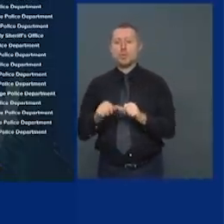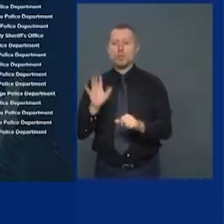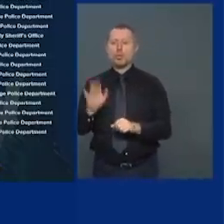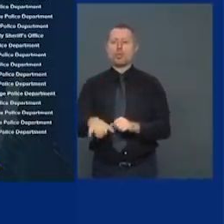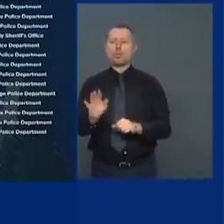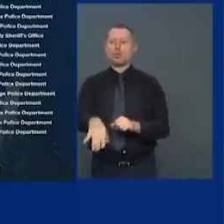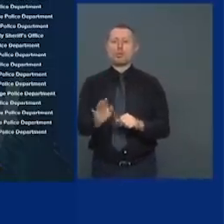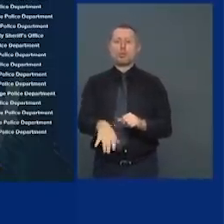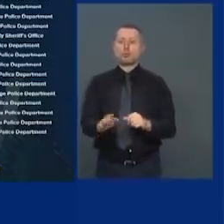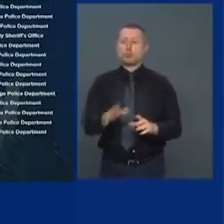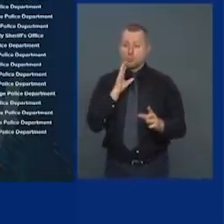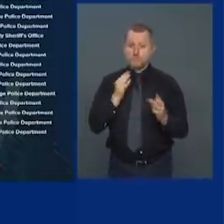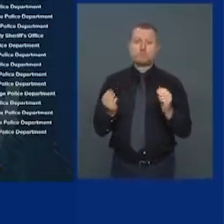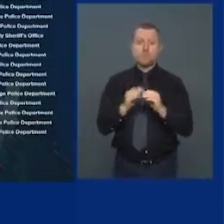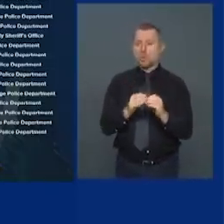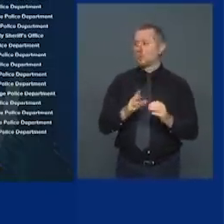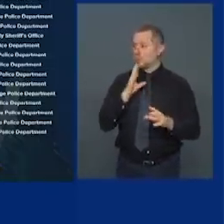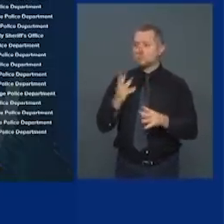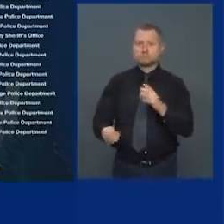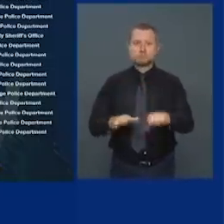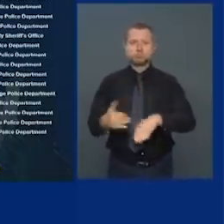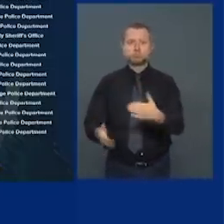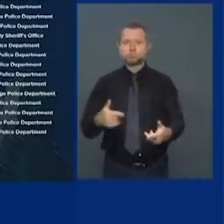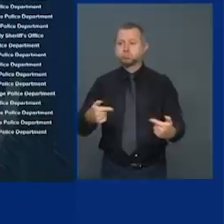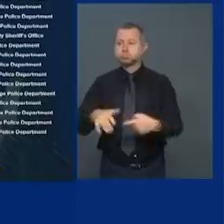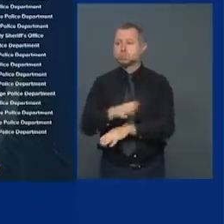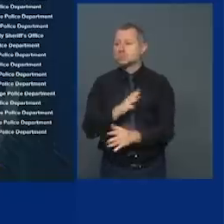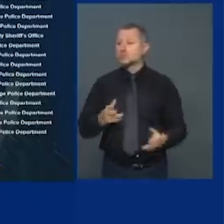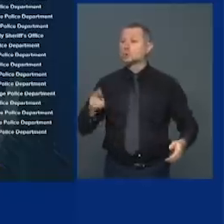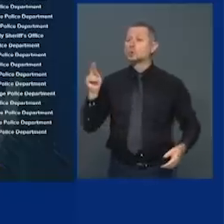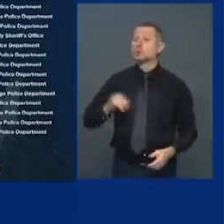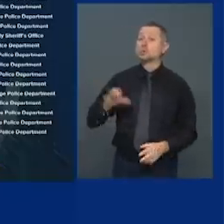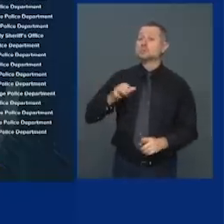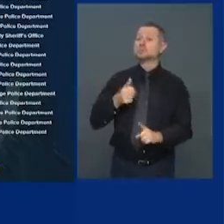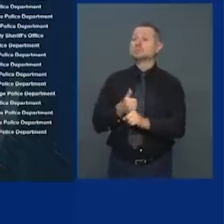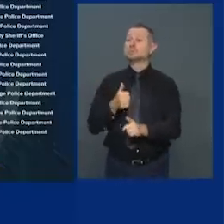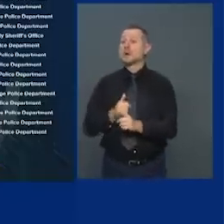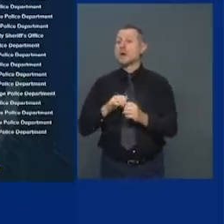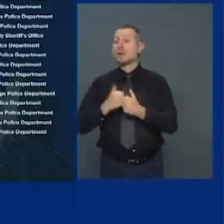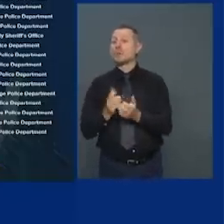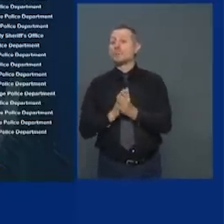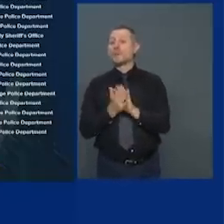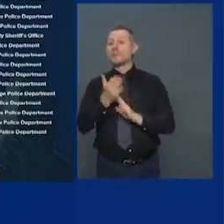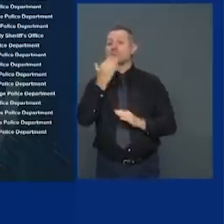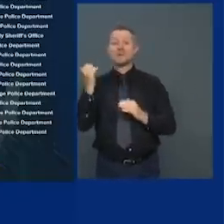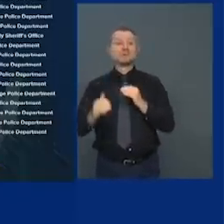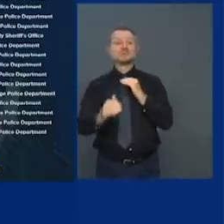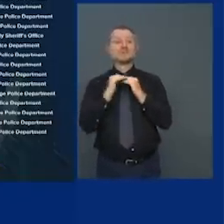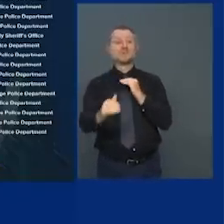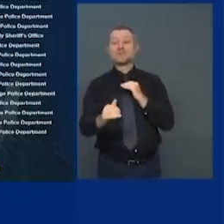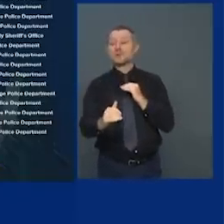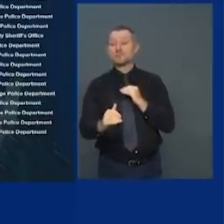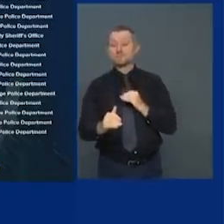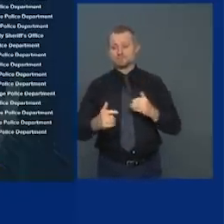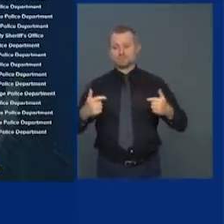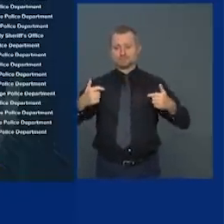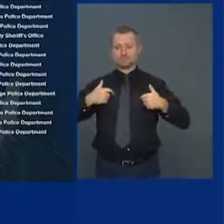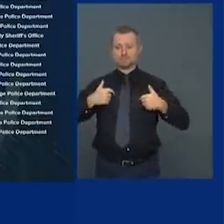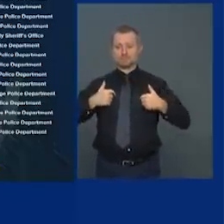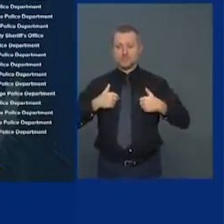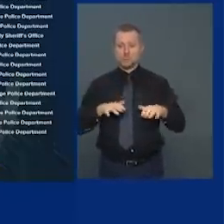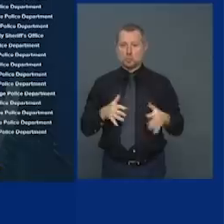and when you're talking about New York City's stabilization I'm nervous about schools